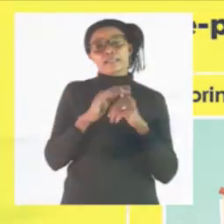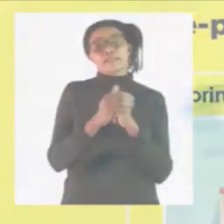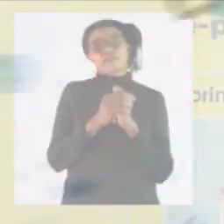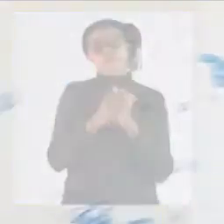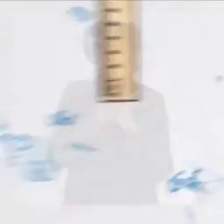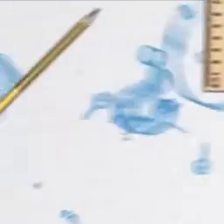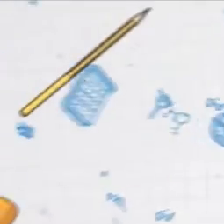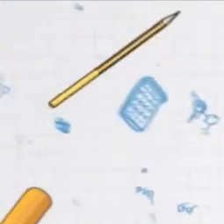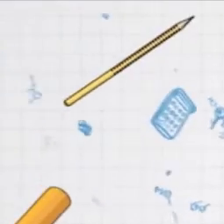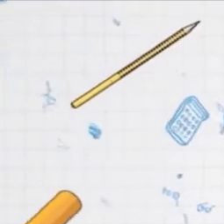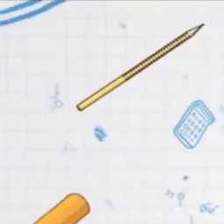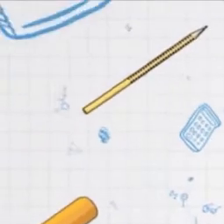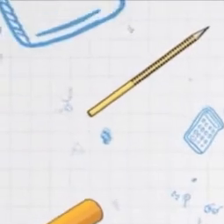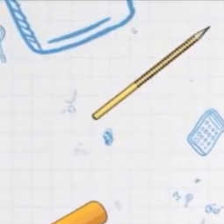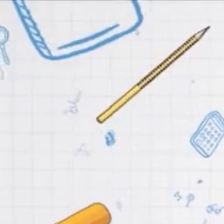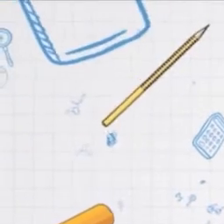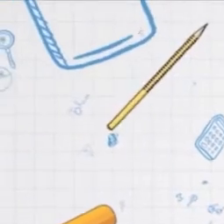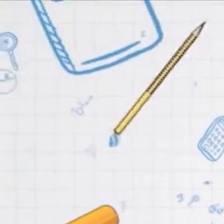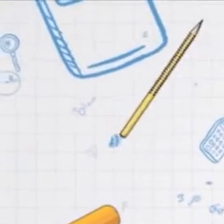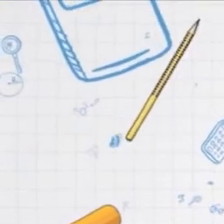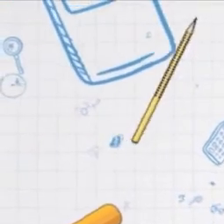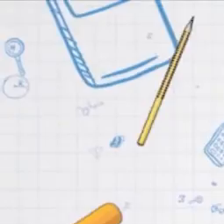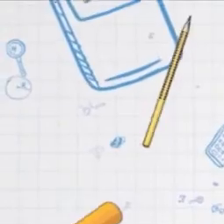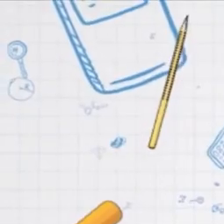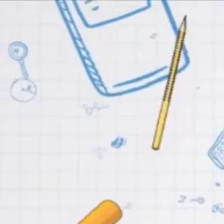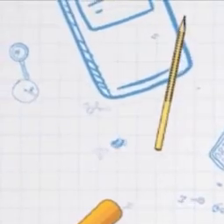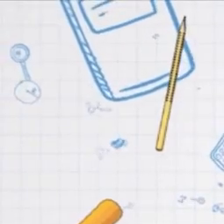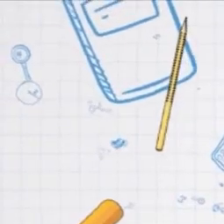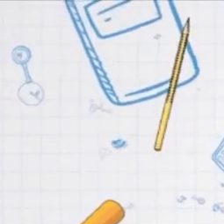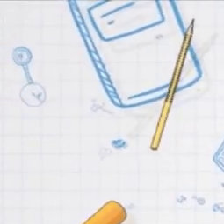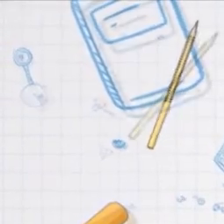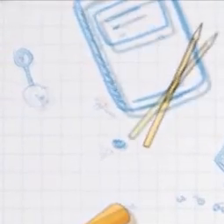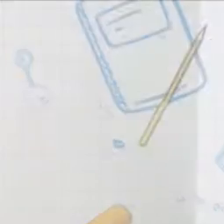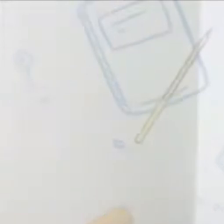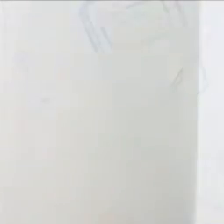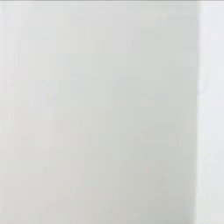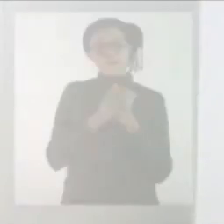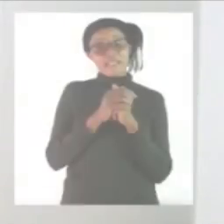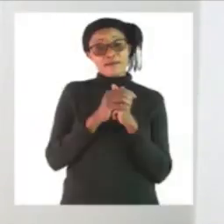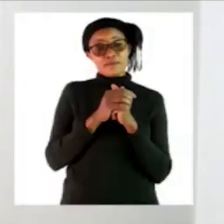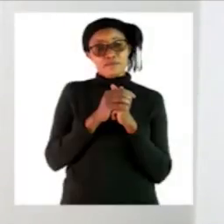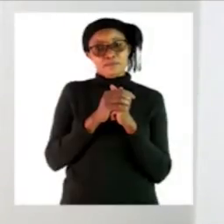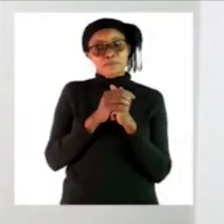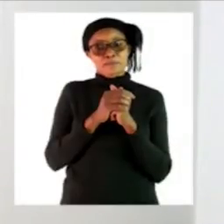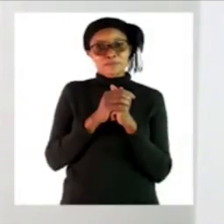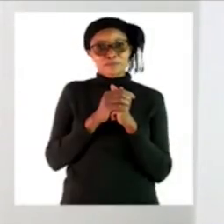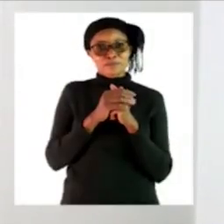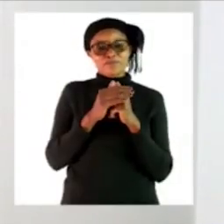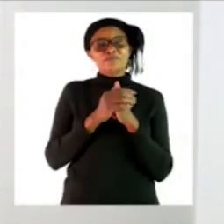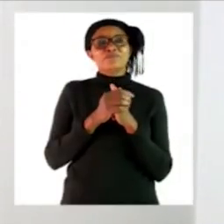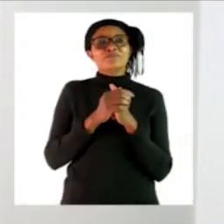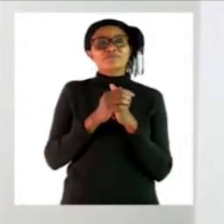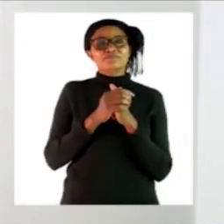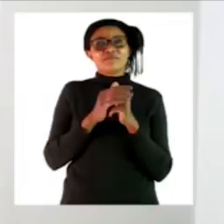let's go over